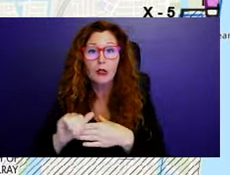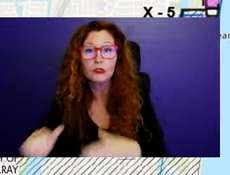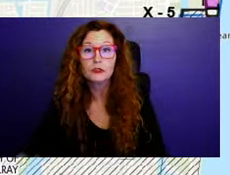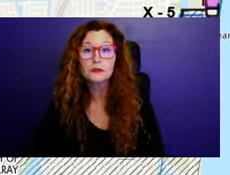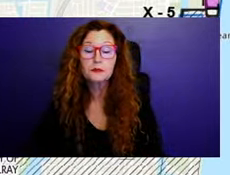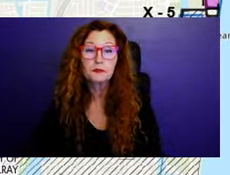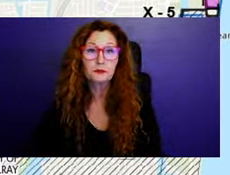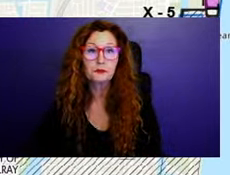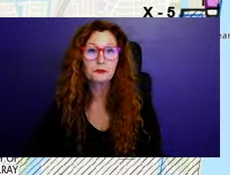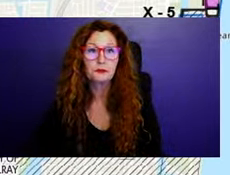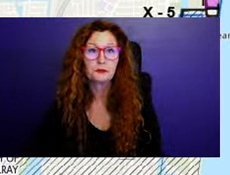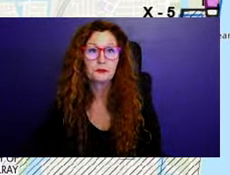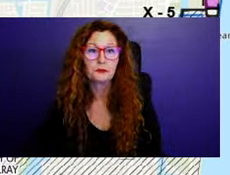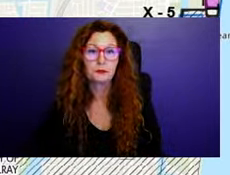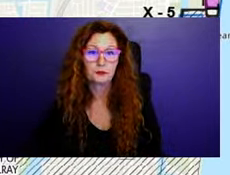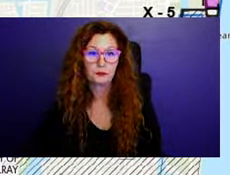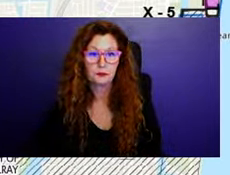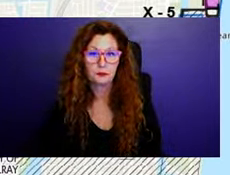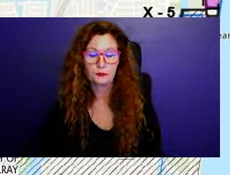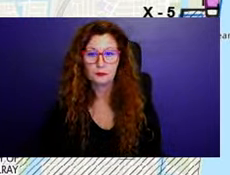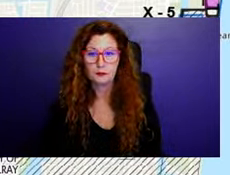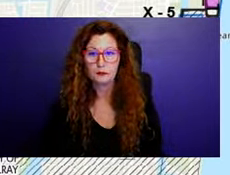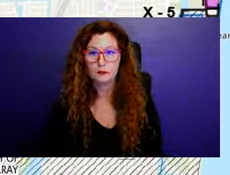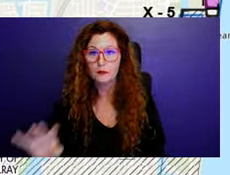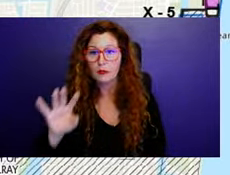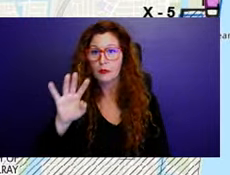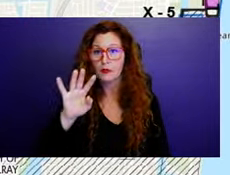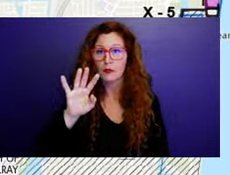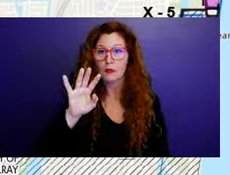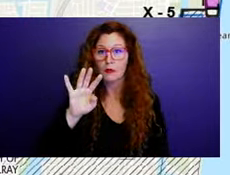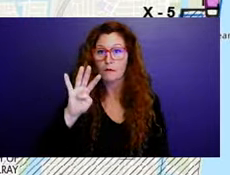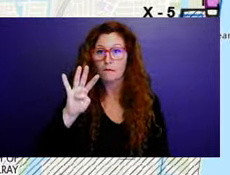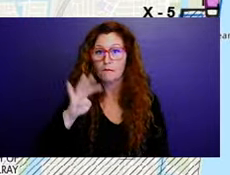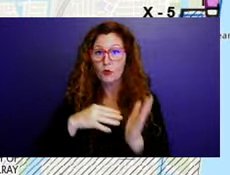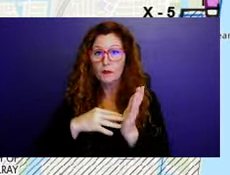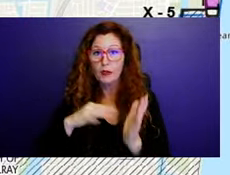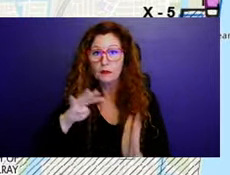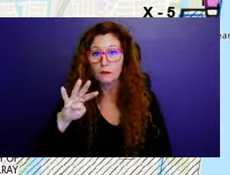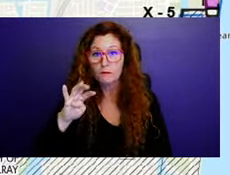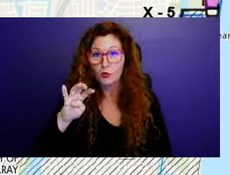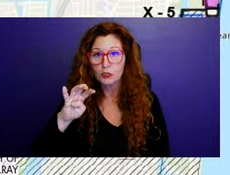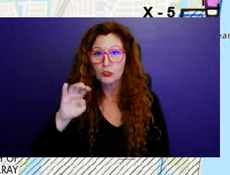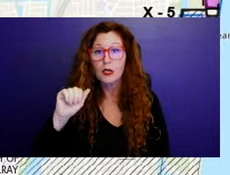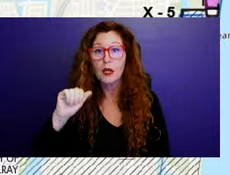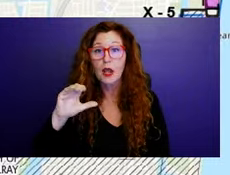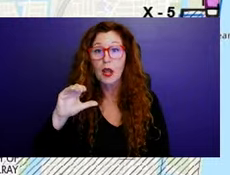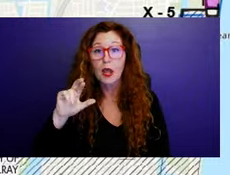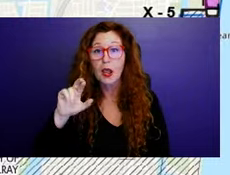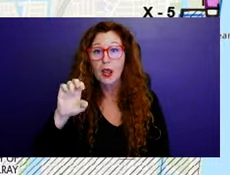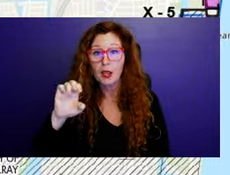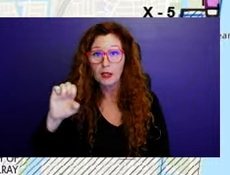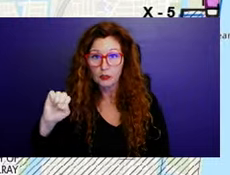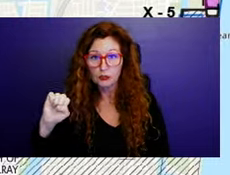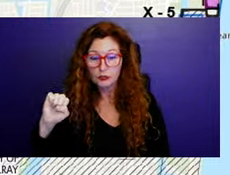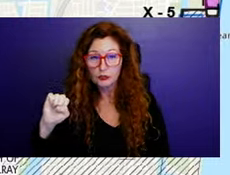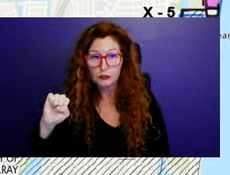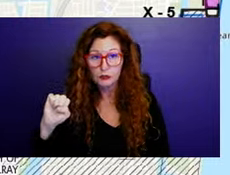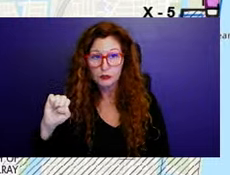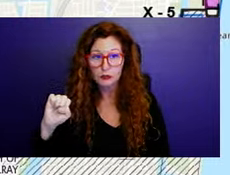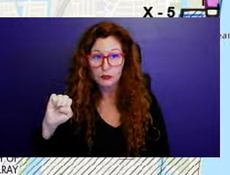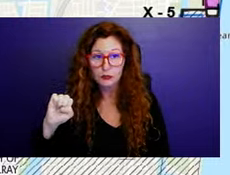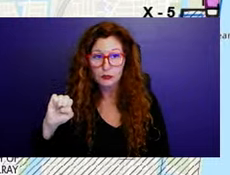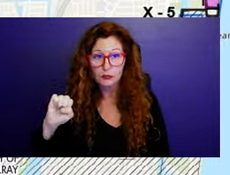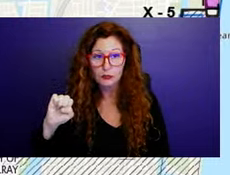It includes 4,400 acres. Um, for comparison, the existing